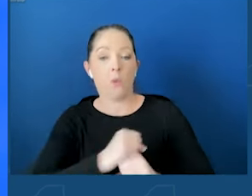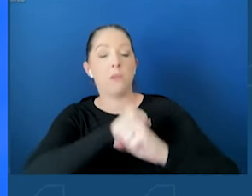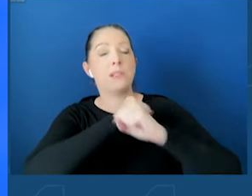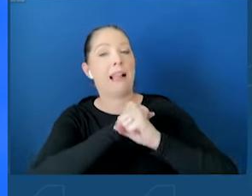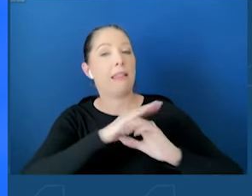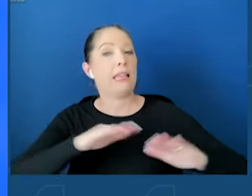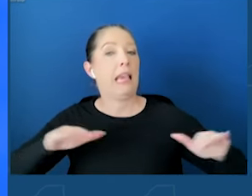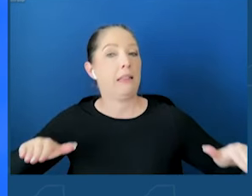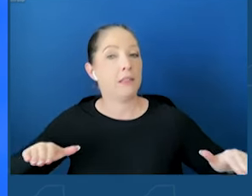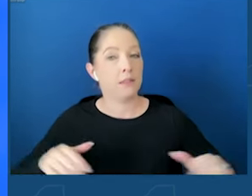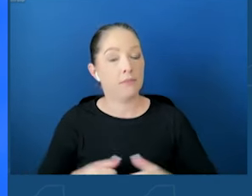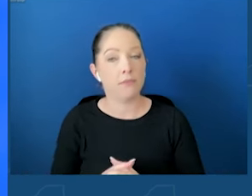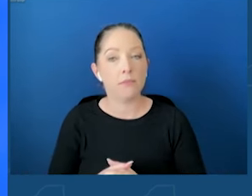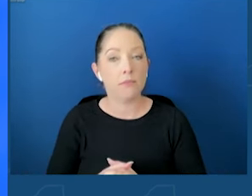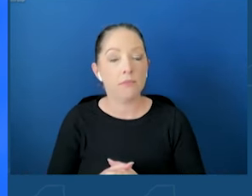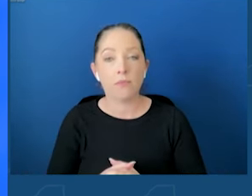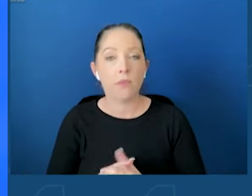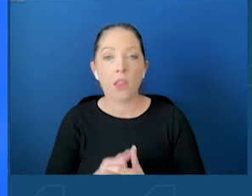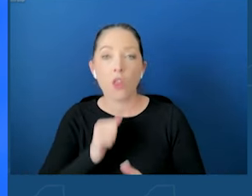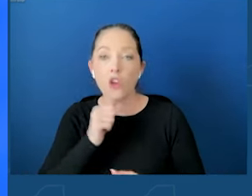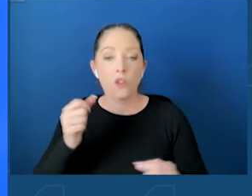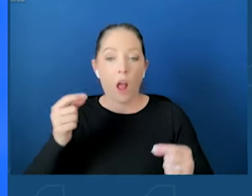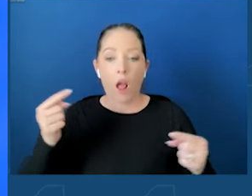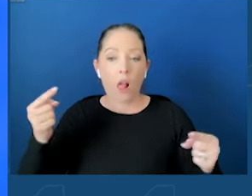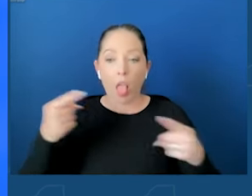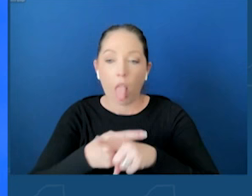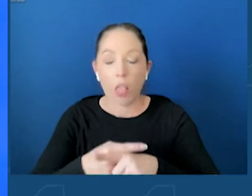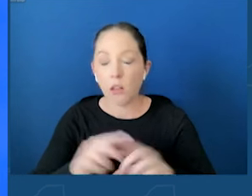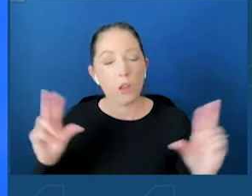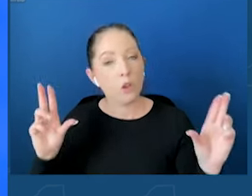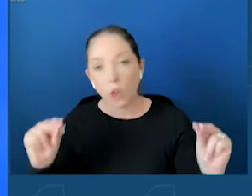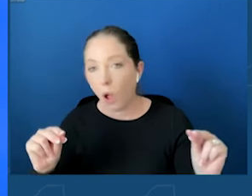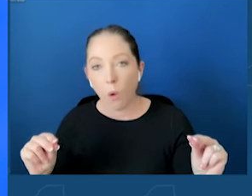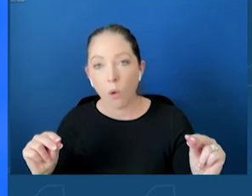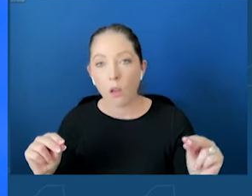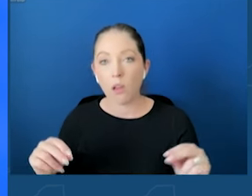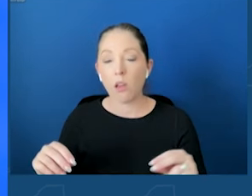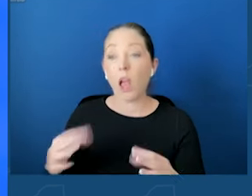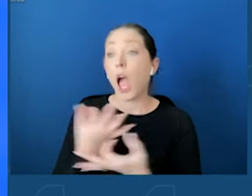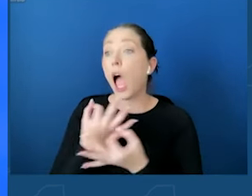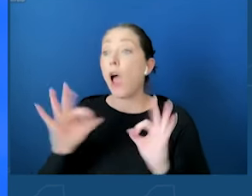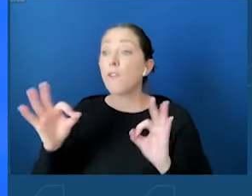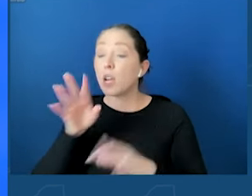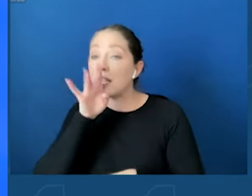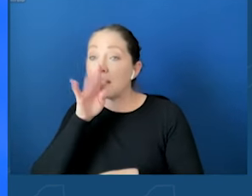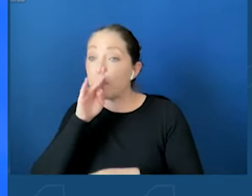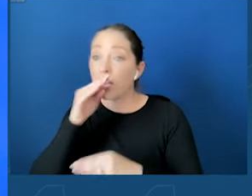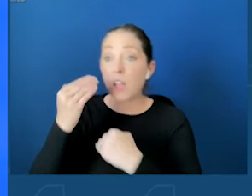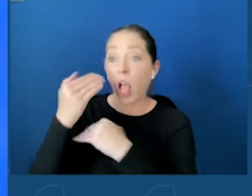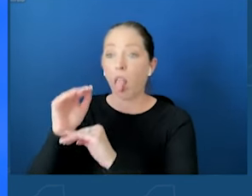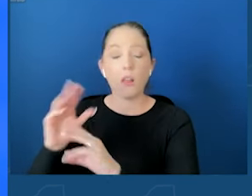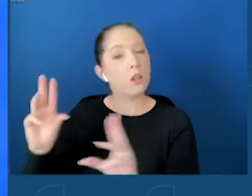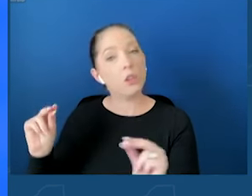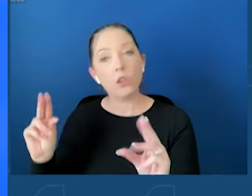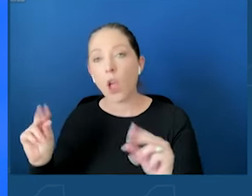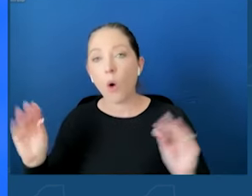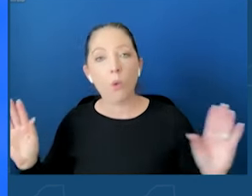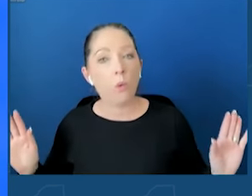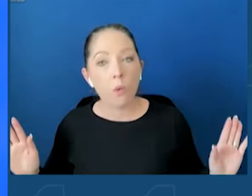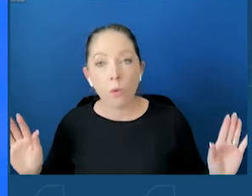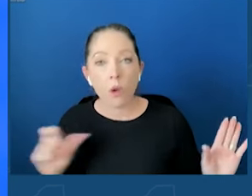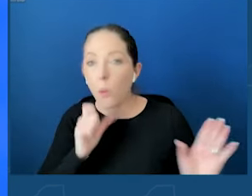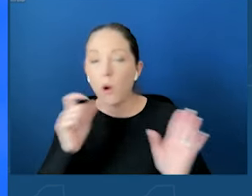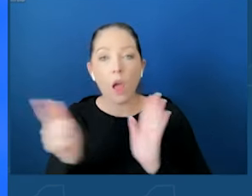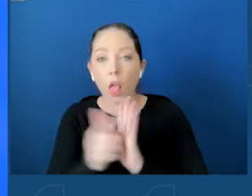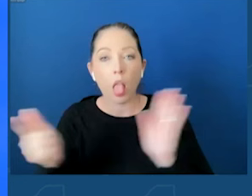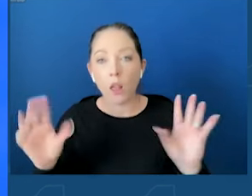conflict. There's no conflict. We're not restricting free speech. No one is being banned from anything. I'm telling you all this now because when lawsuits show